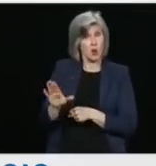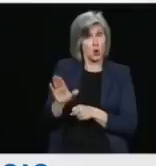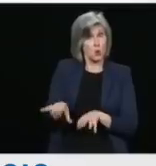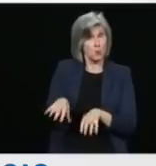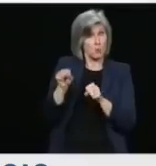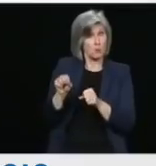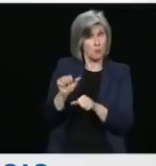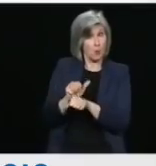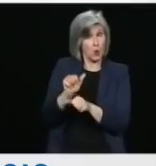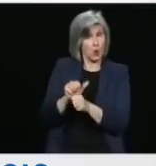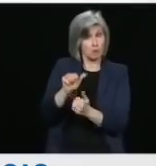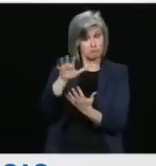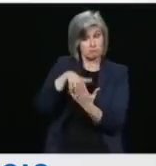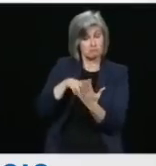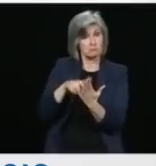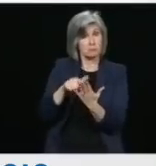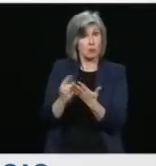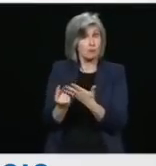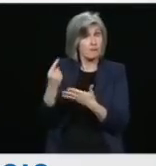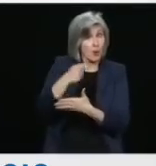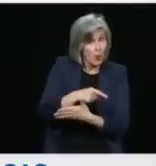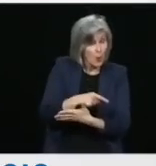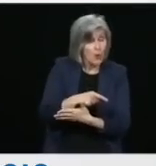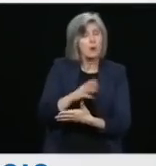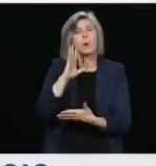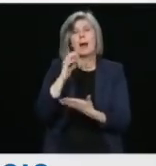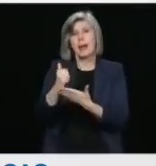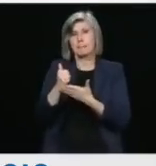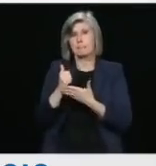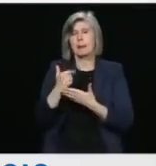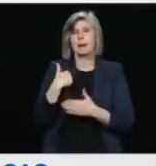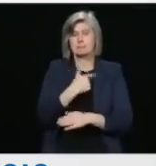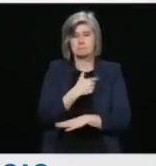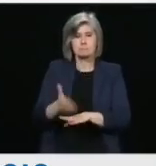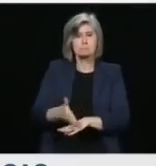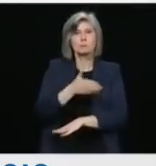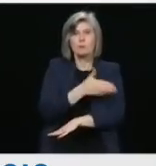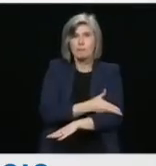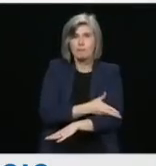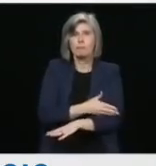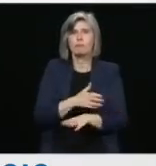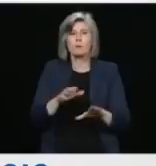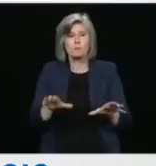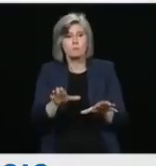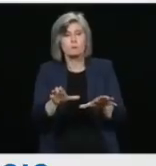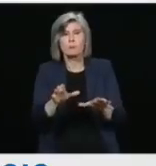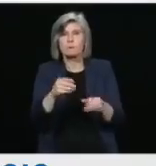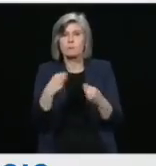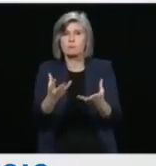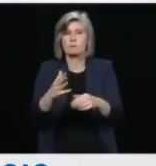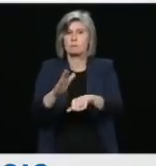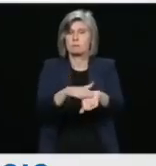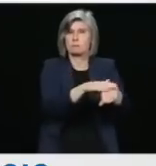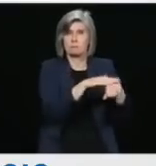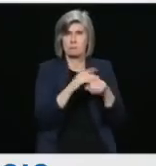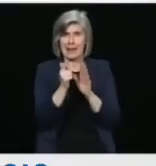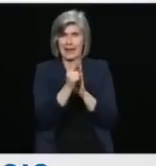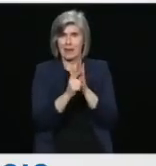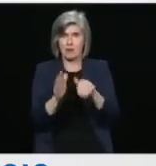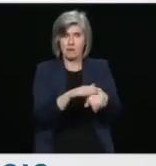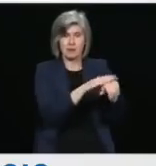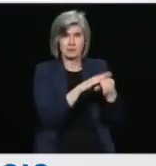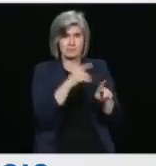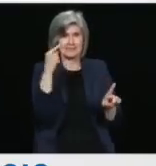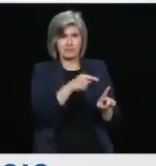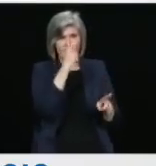methods of offering legal advice, particularly to clients with national security mandates, improve